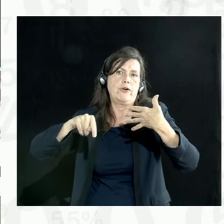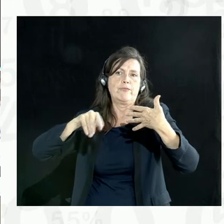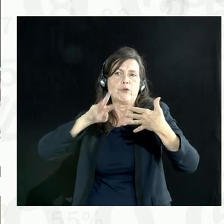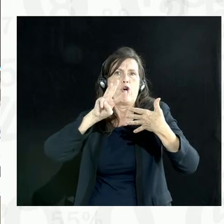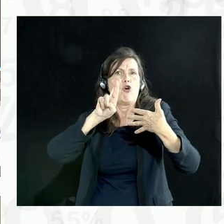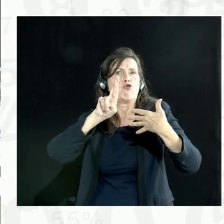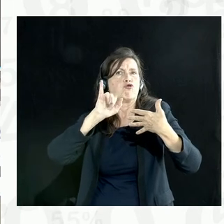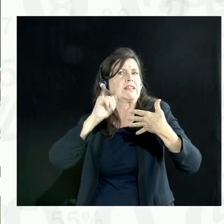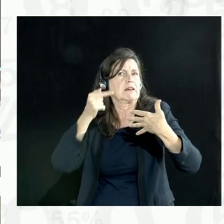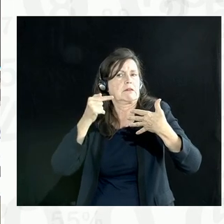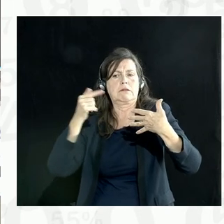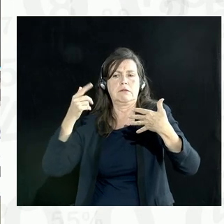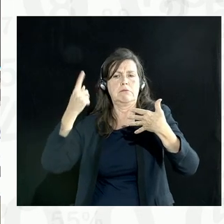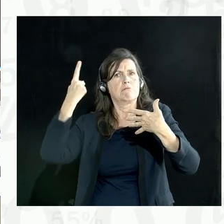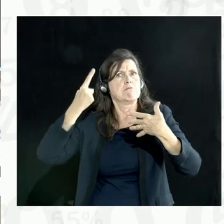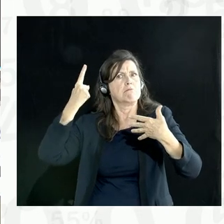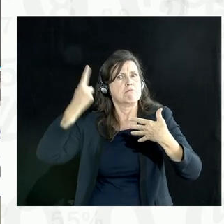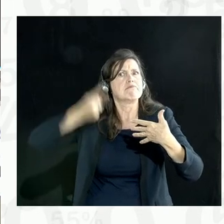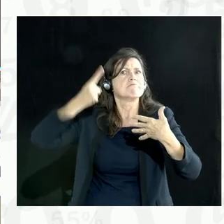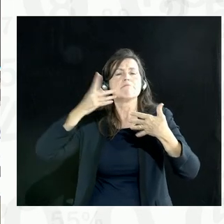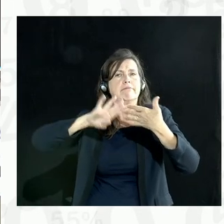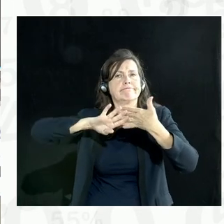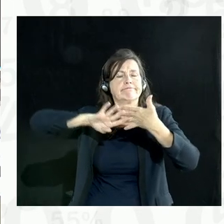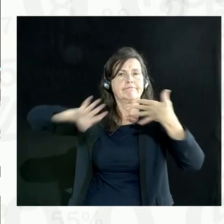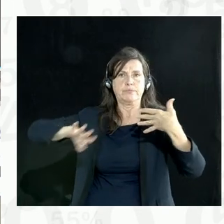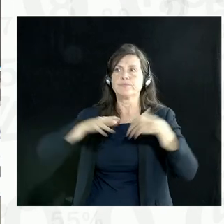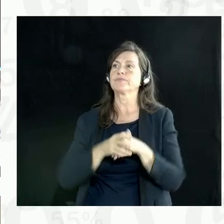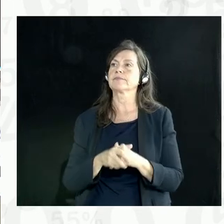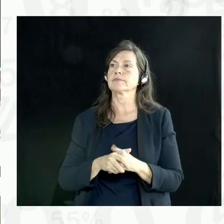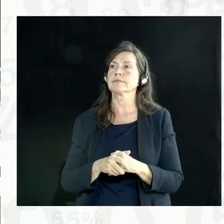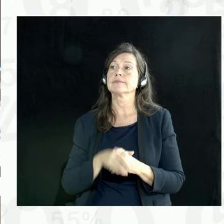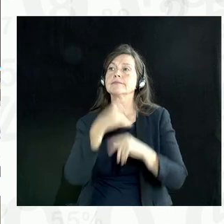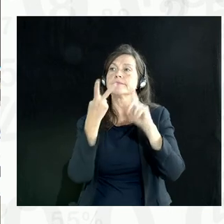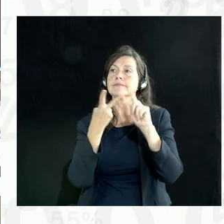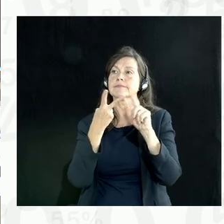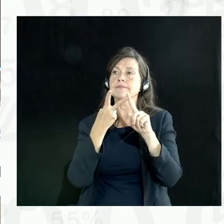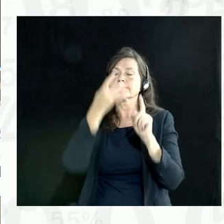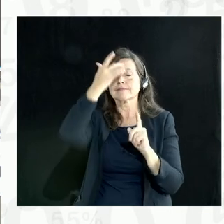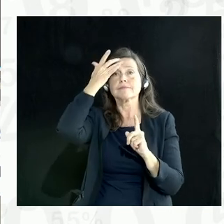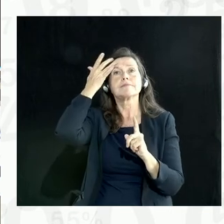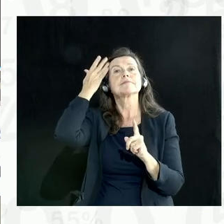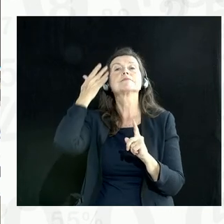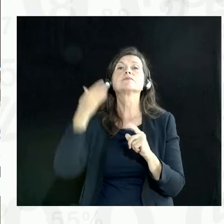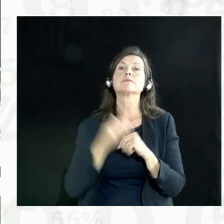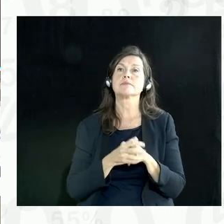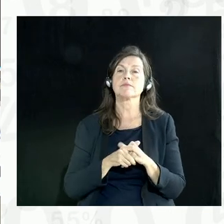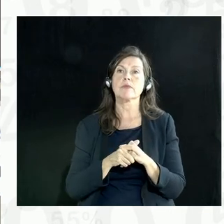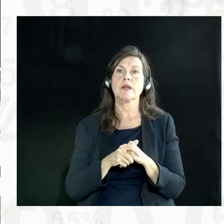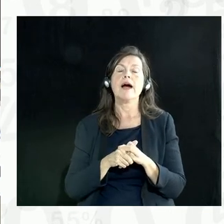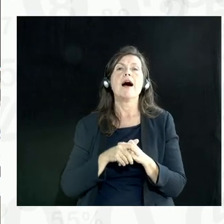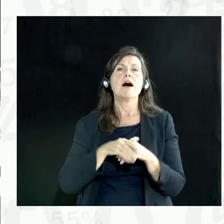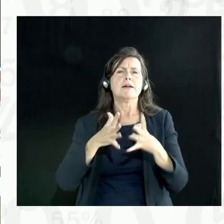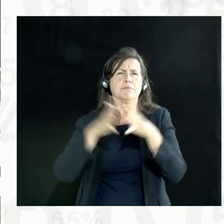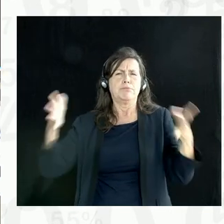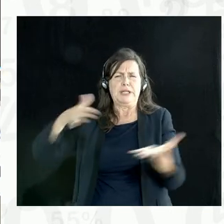extremely interesting and we've followed very closely, which is the Andhra Pradesh real-time data center. This